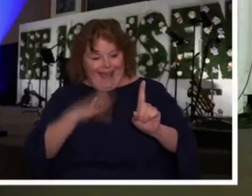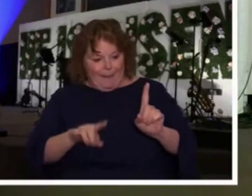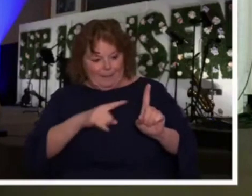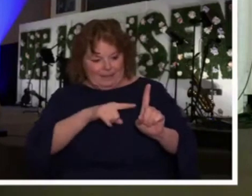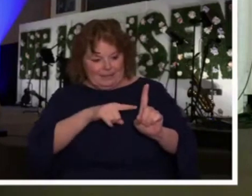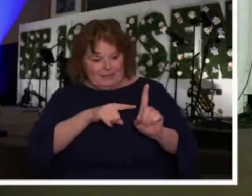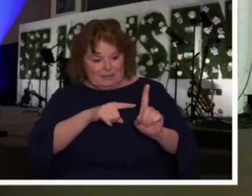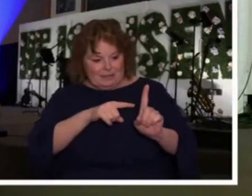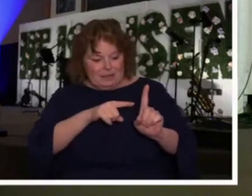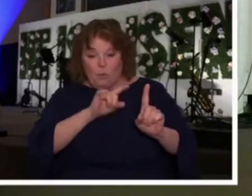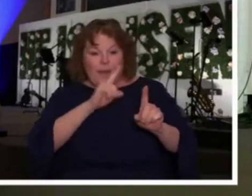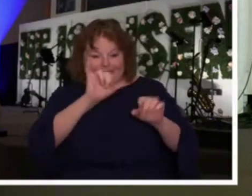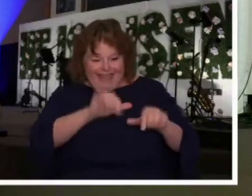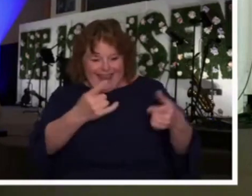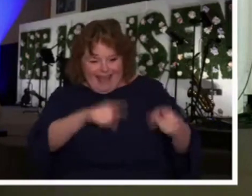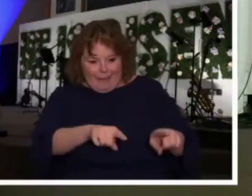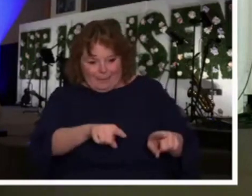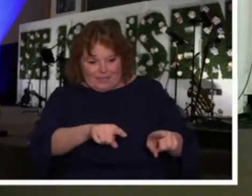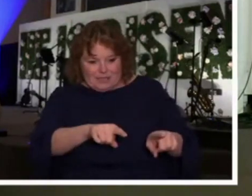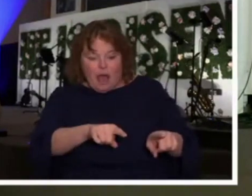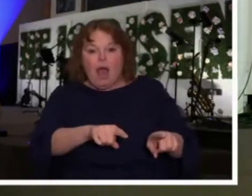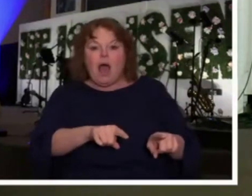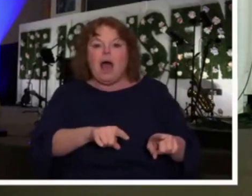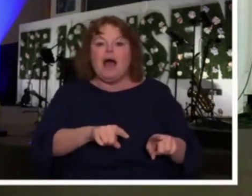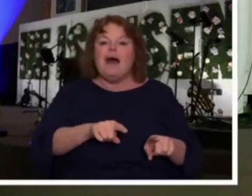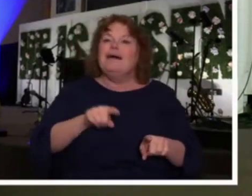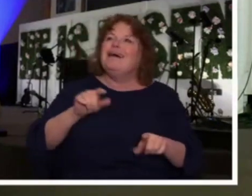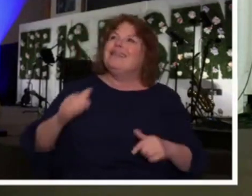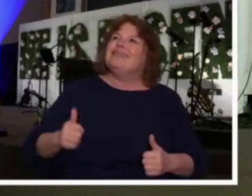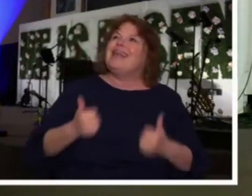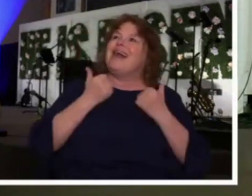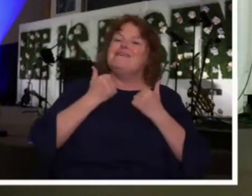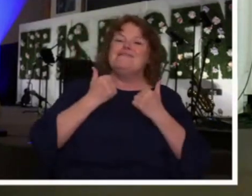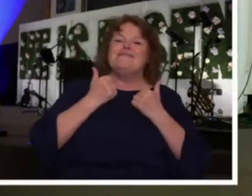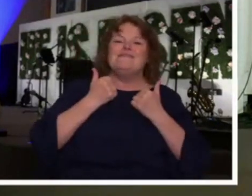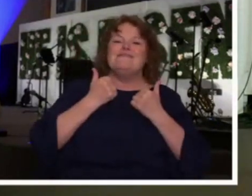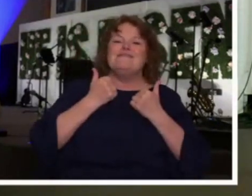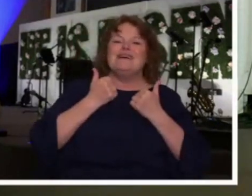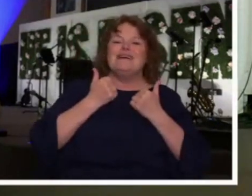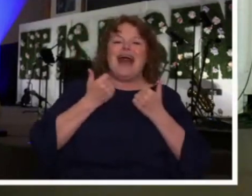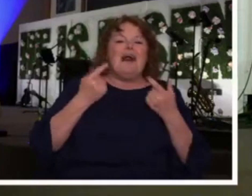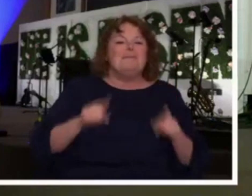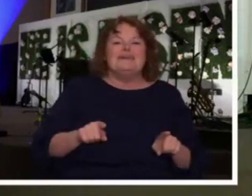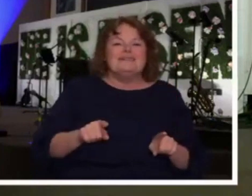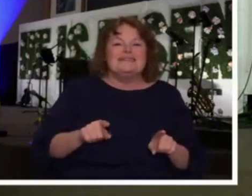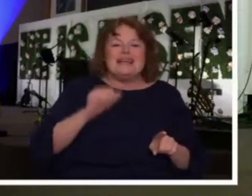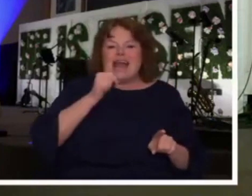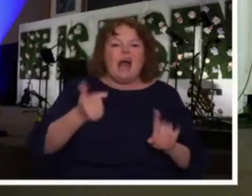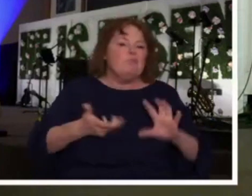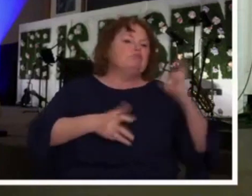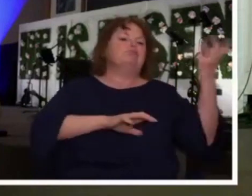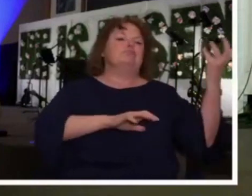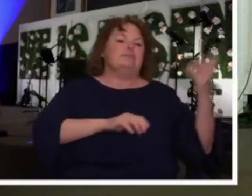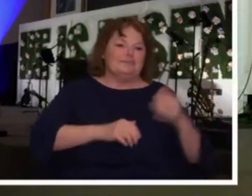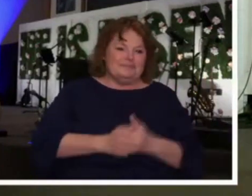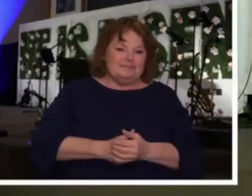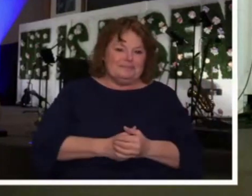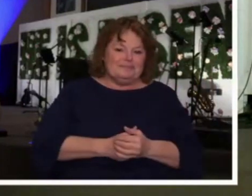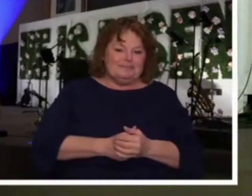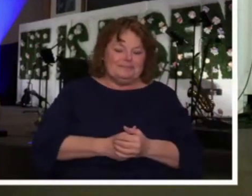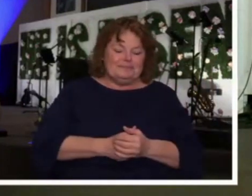always create a situation where when God is at work, life will follow. Secondly, how do we respond to the Holy Spirit?